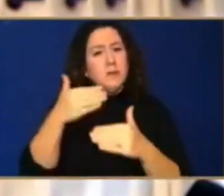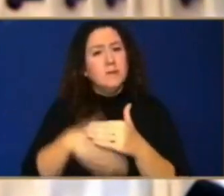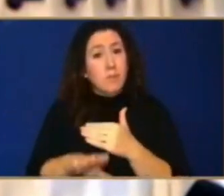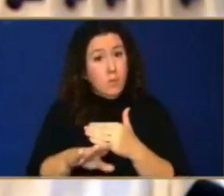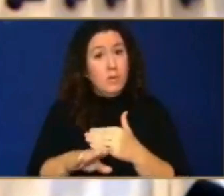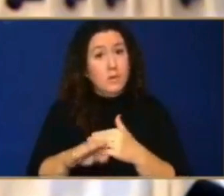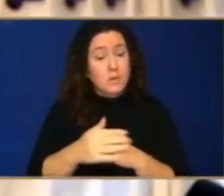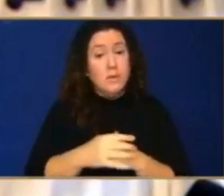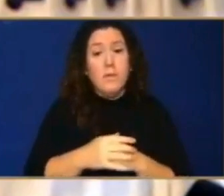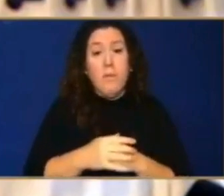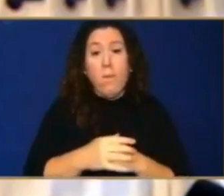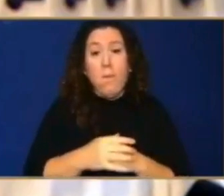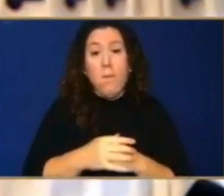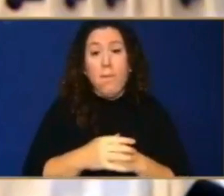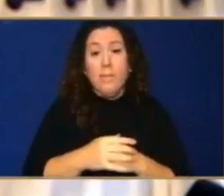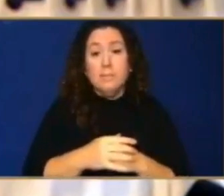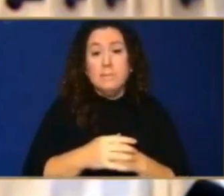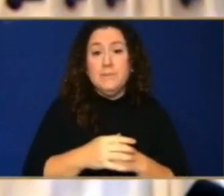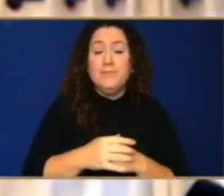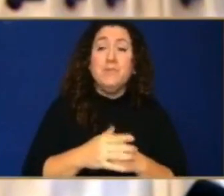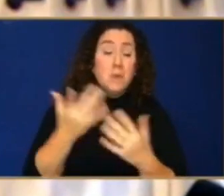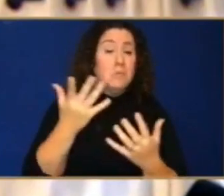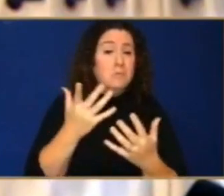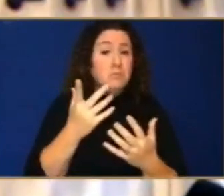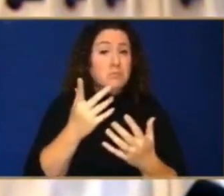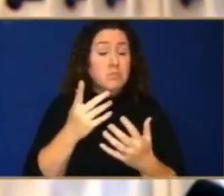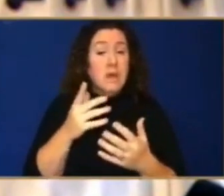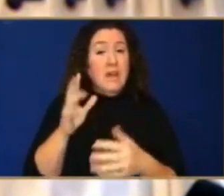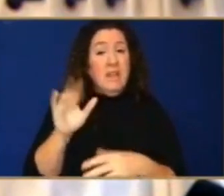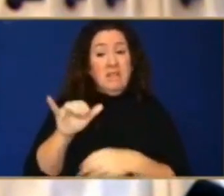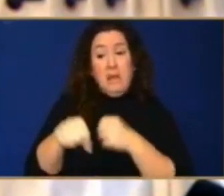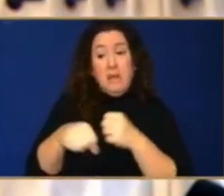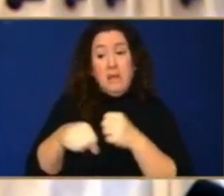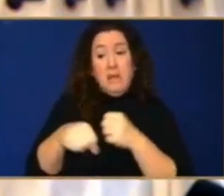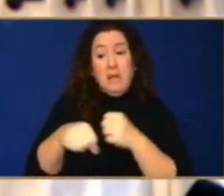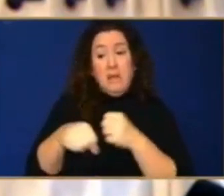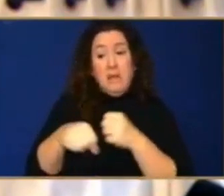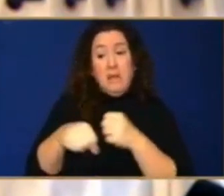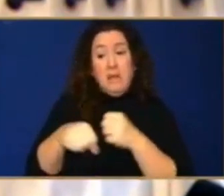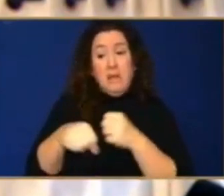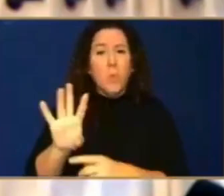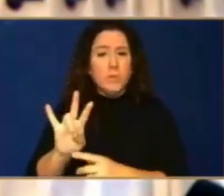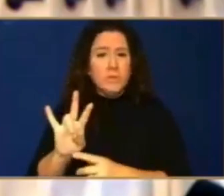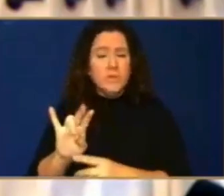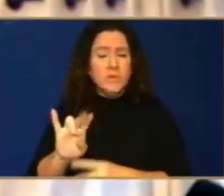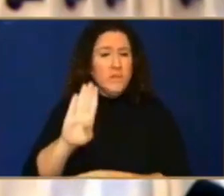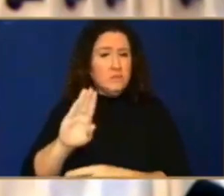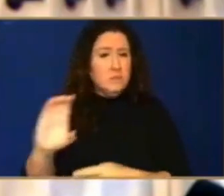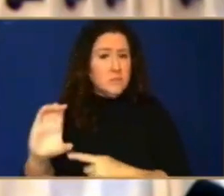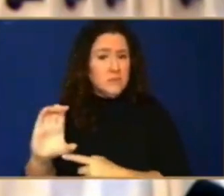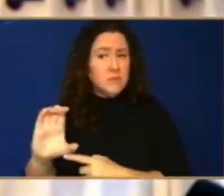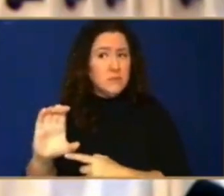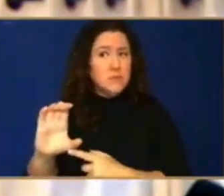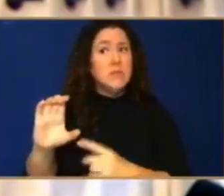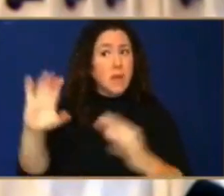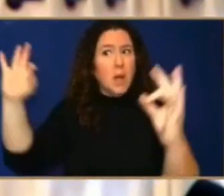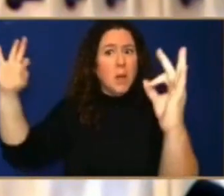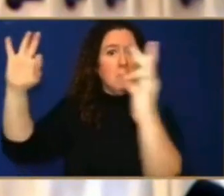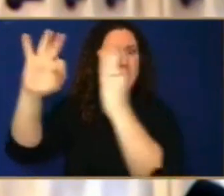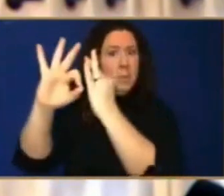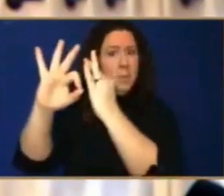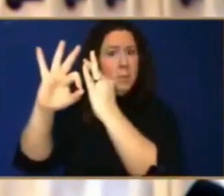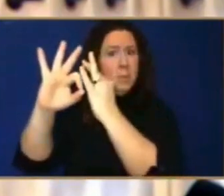is quite possible that there was a conjunction in the year six or seven BC, a conjunction very much like this one here, Jupiter and Saturn were